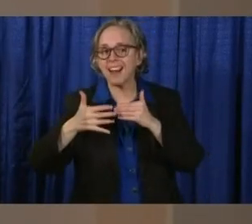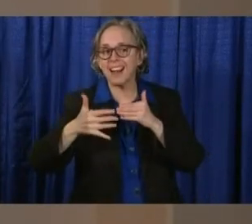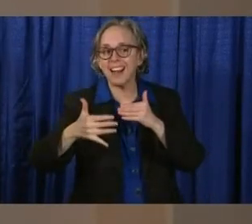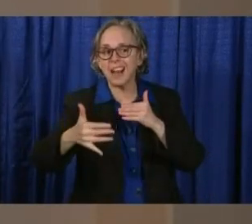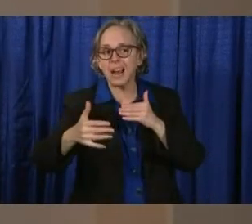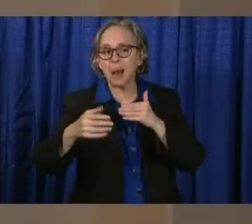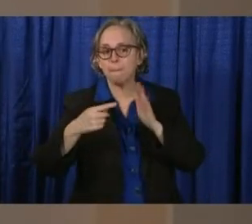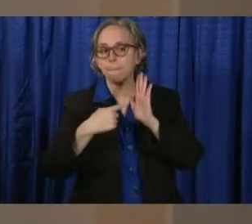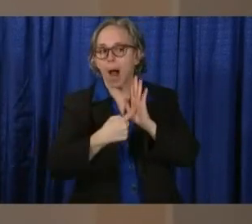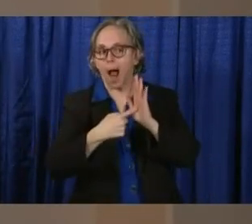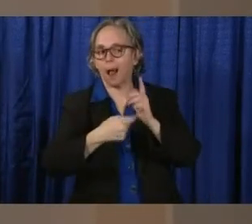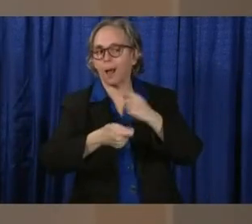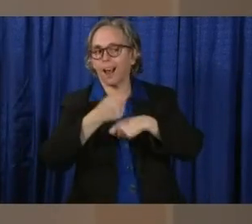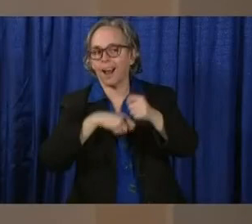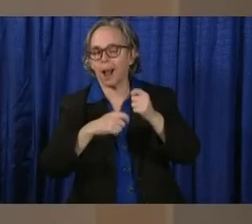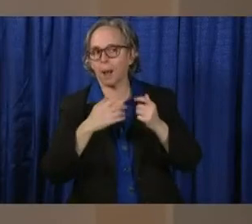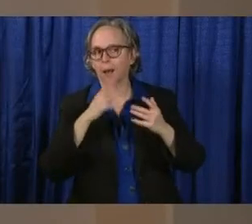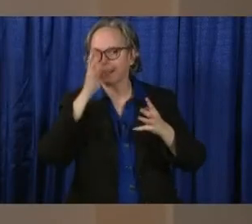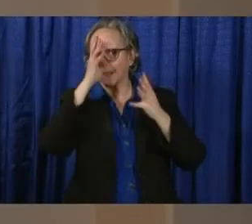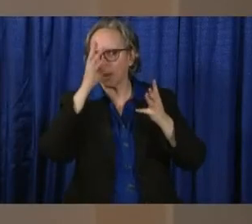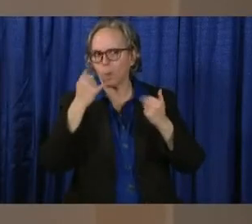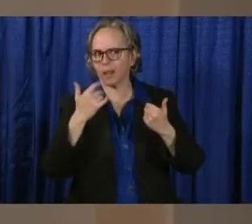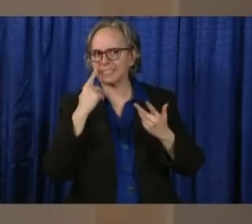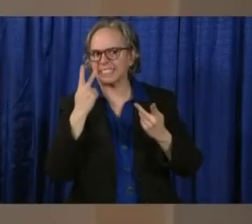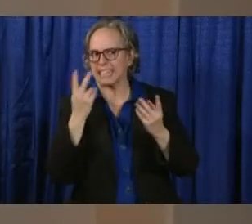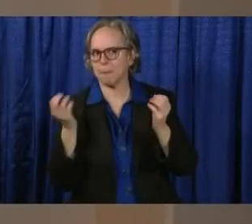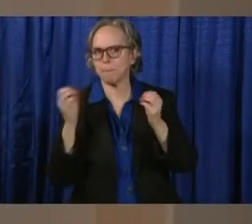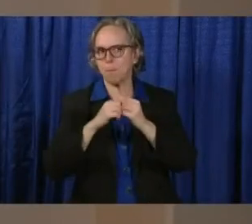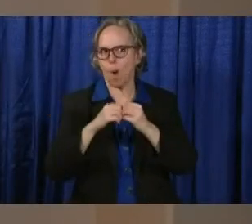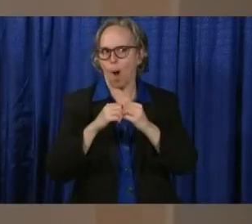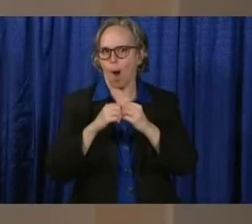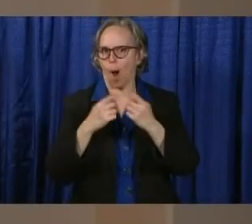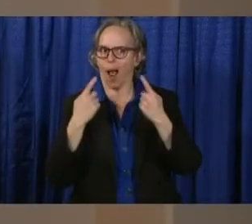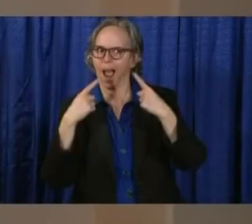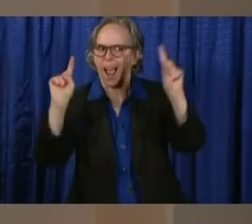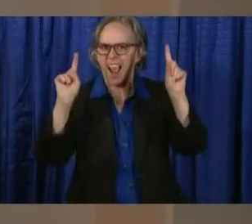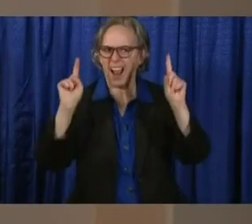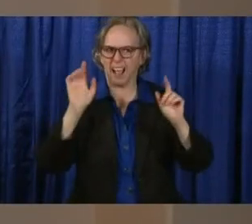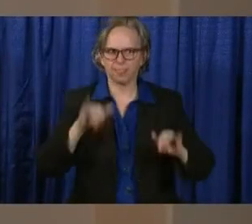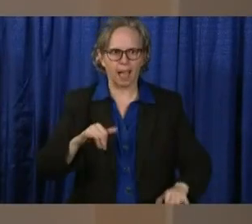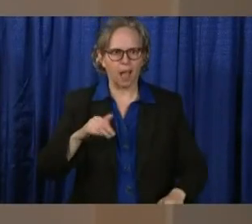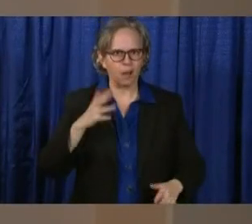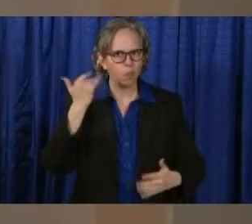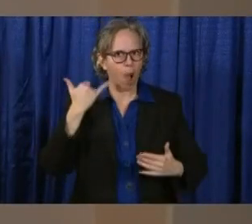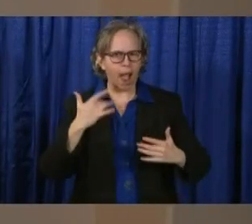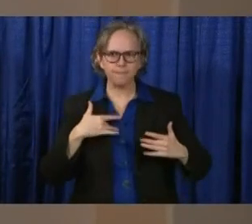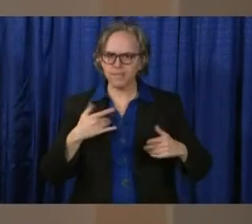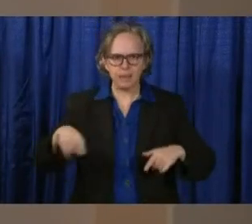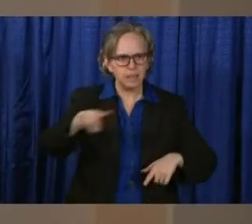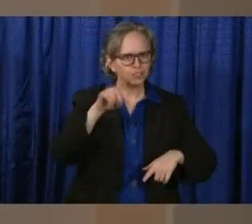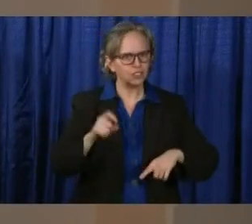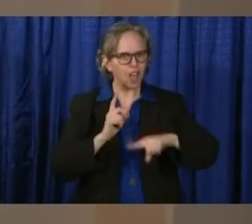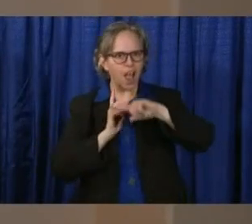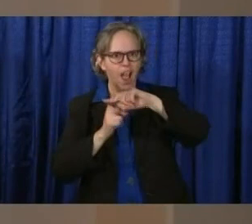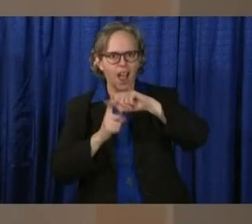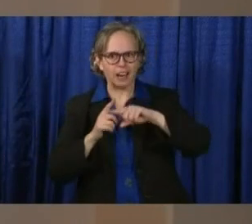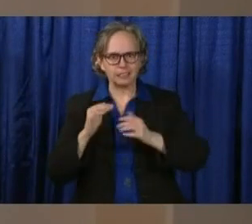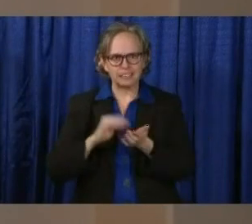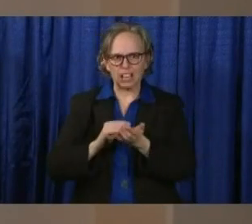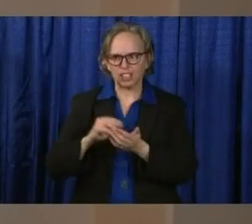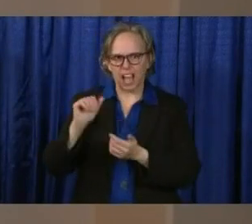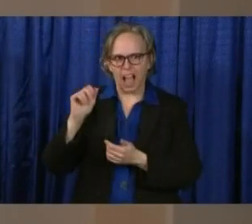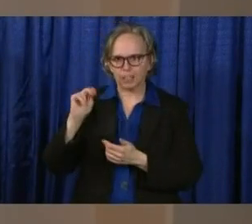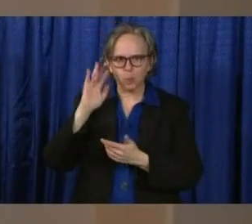why we're optimistic, because we're going to get the new data. Dr. Acton will have access to it in the near future,